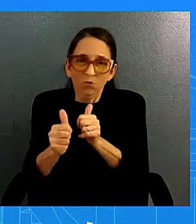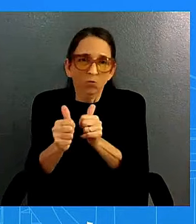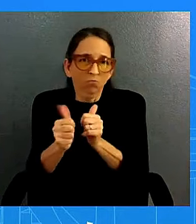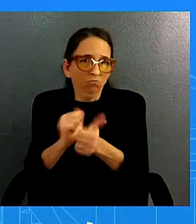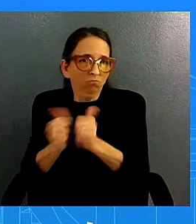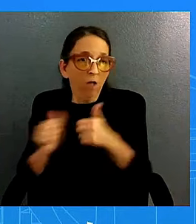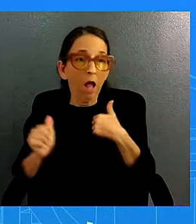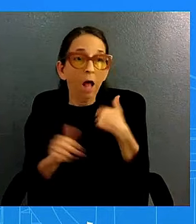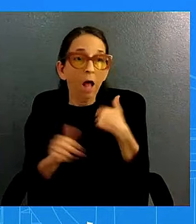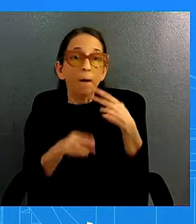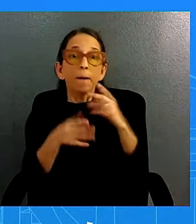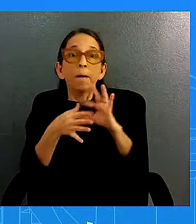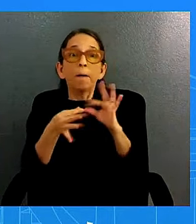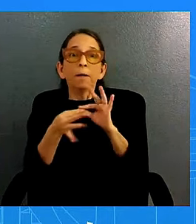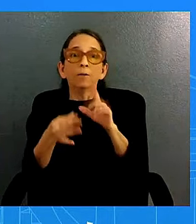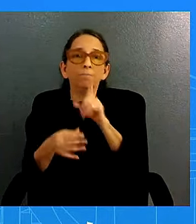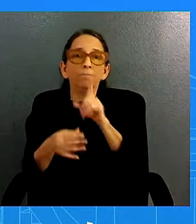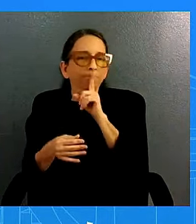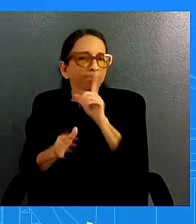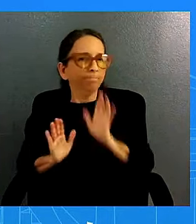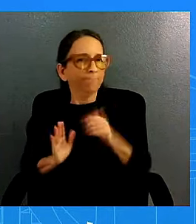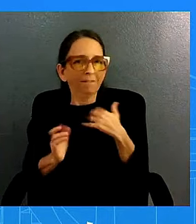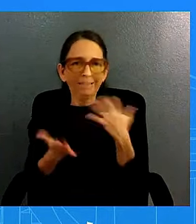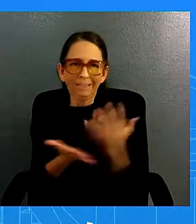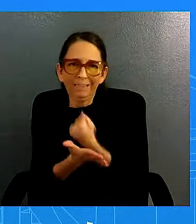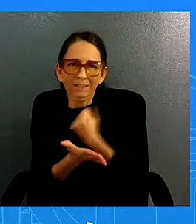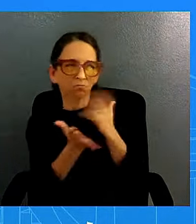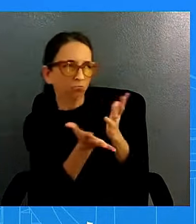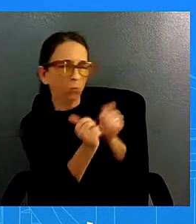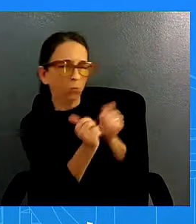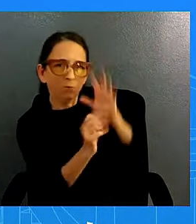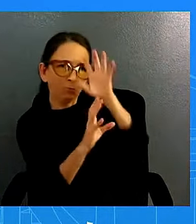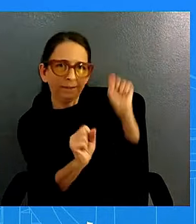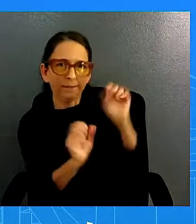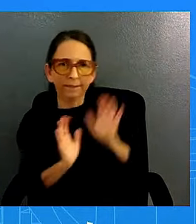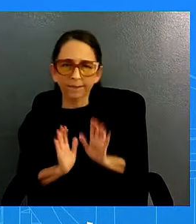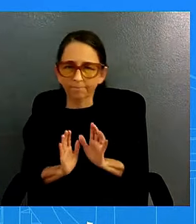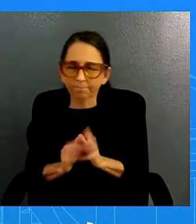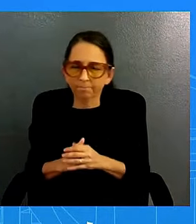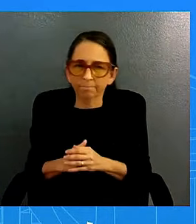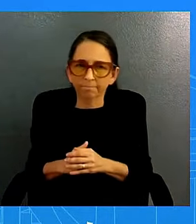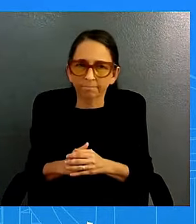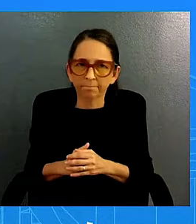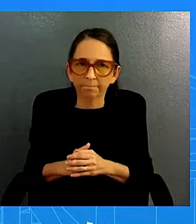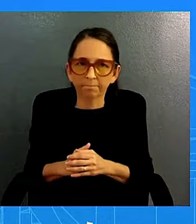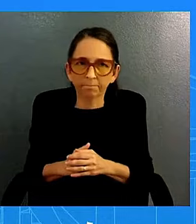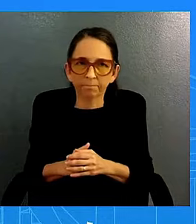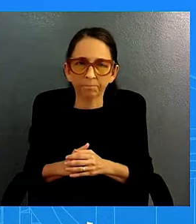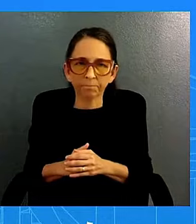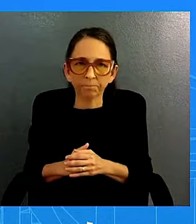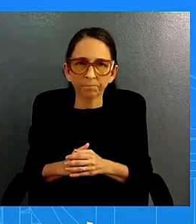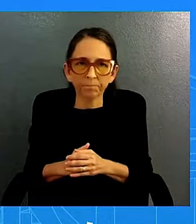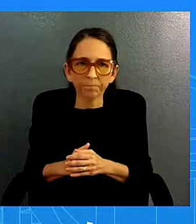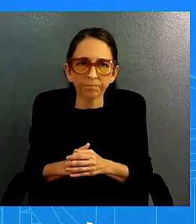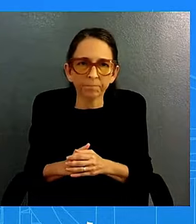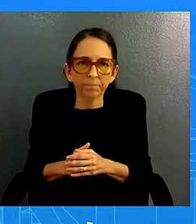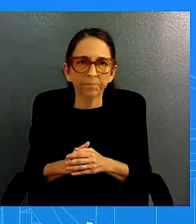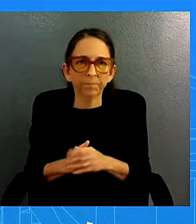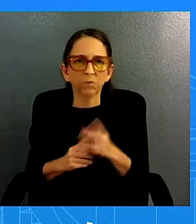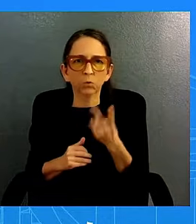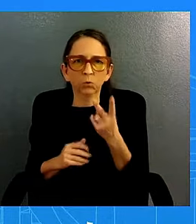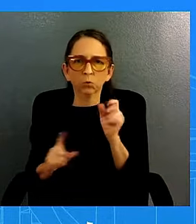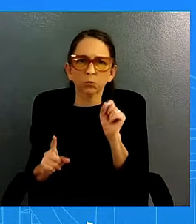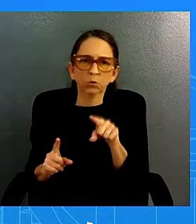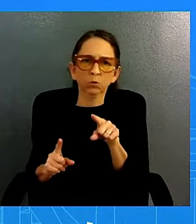talk to the president since he made a really big speech okay thank you um two questions one related to kind of uh your